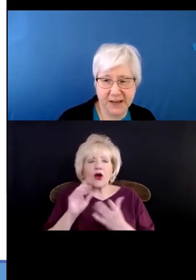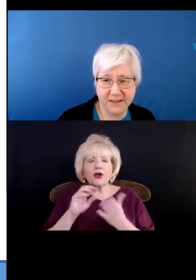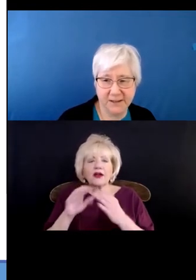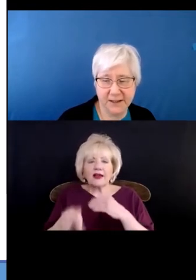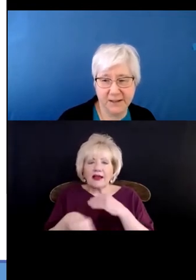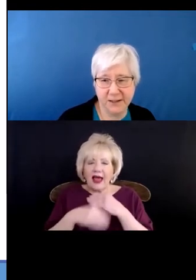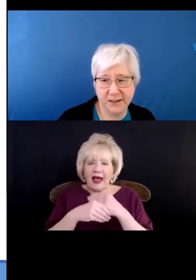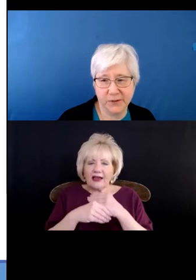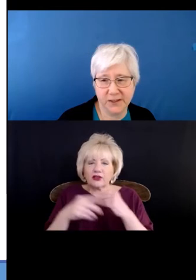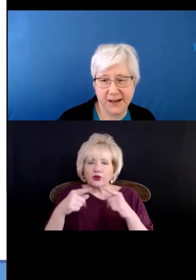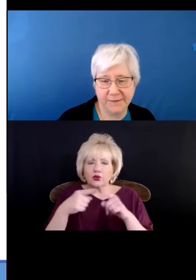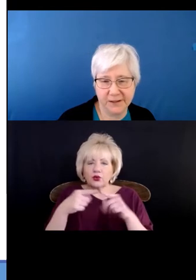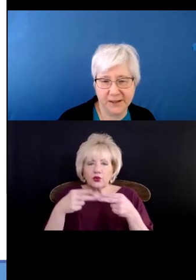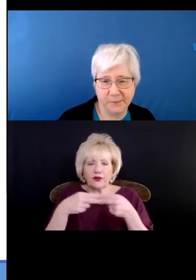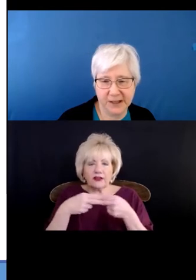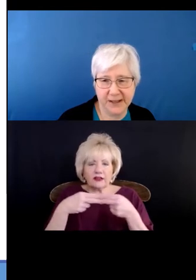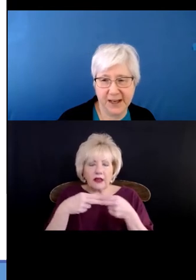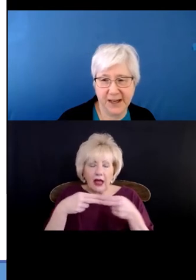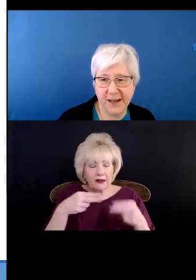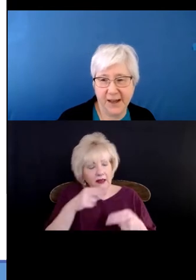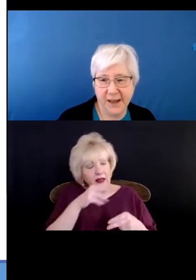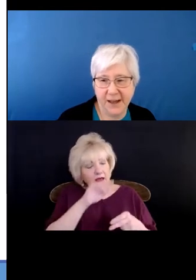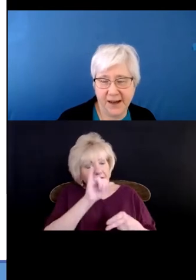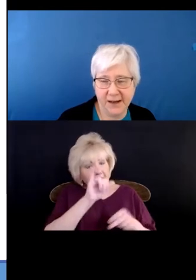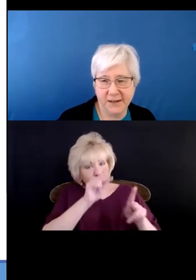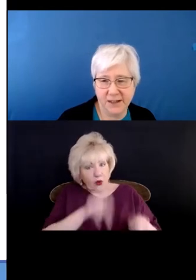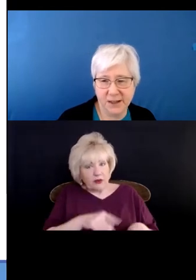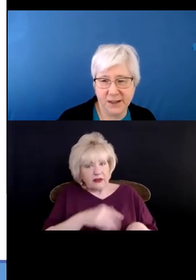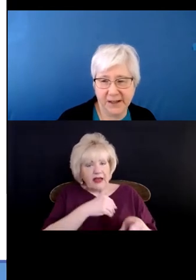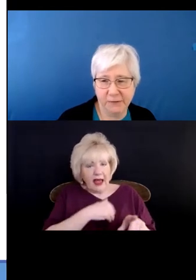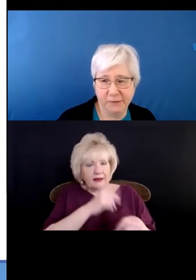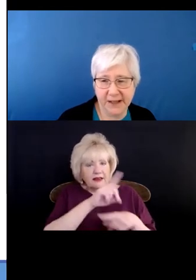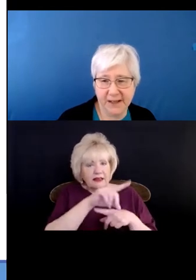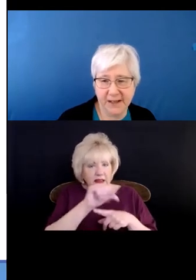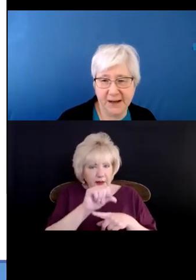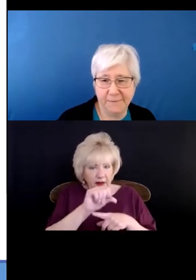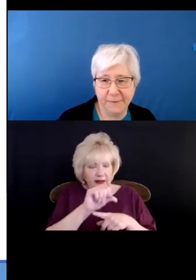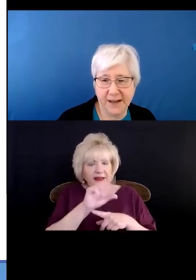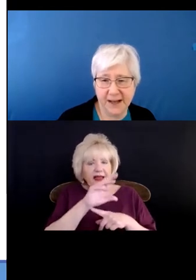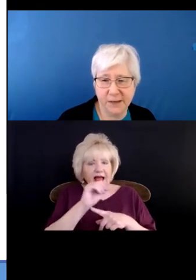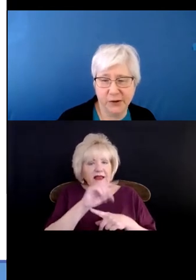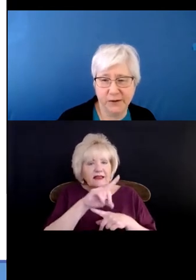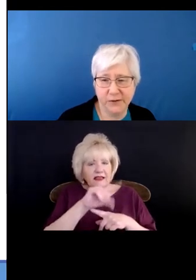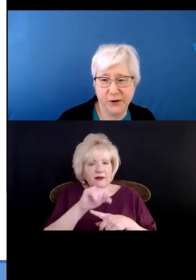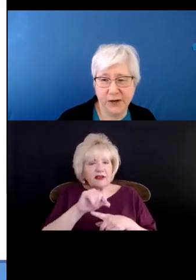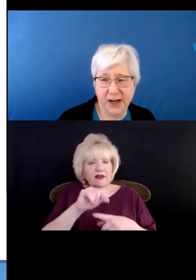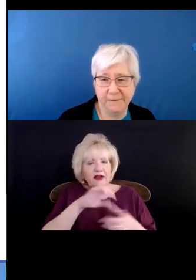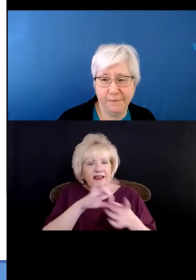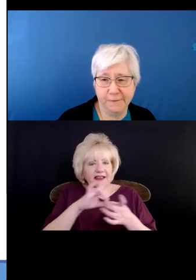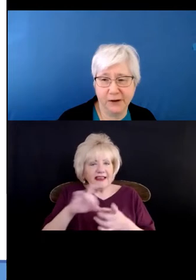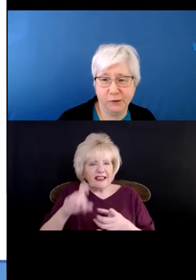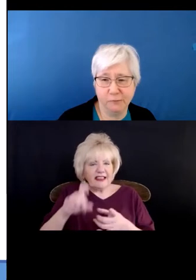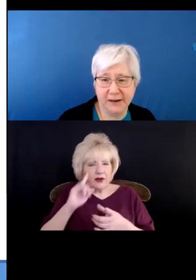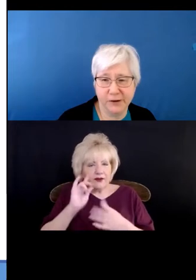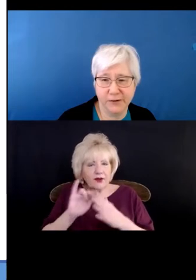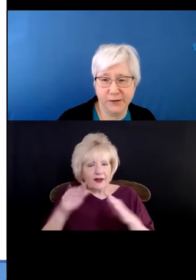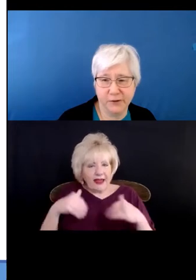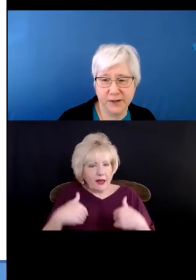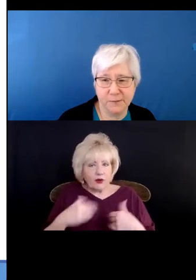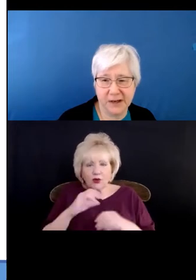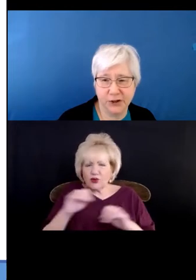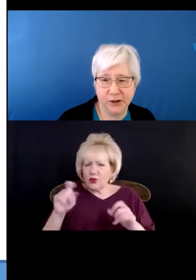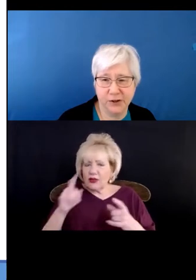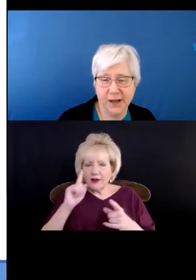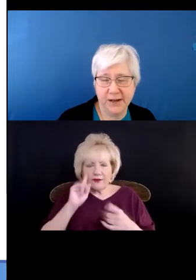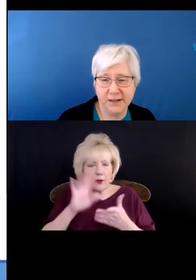It's really basically does the person have a disability and a disability related need for the animal. There's no need for medical records